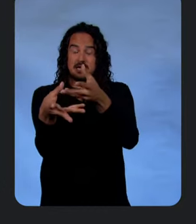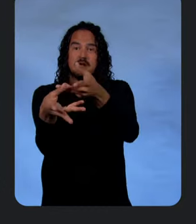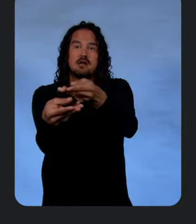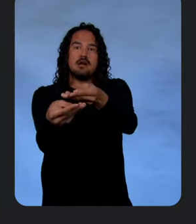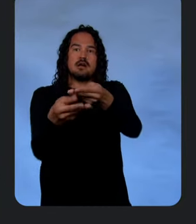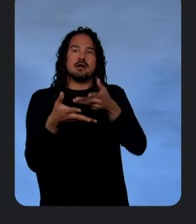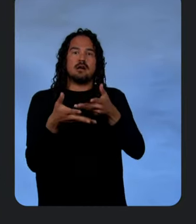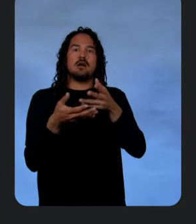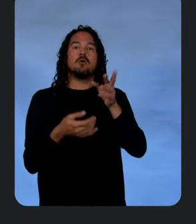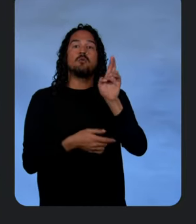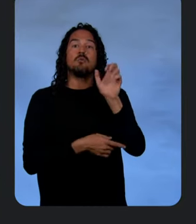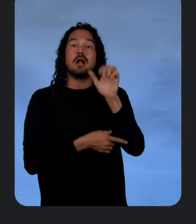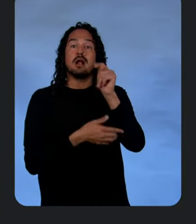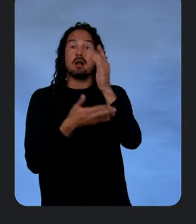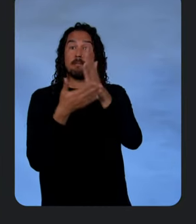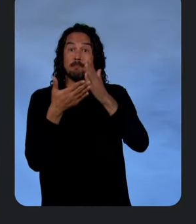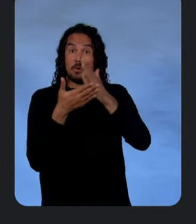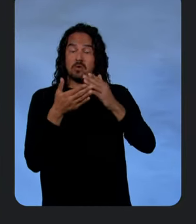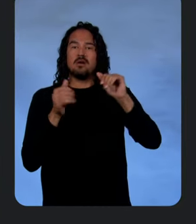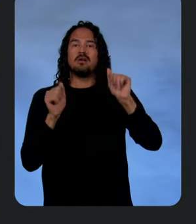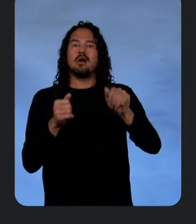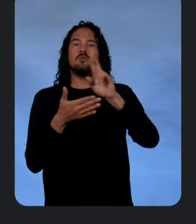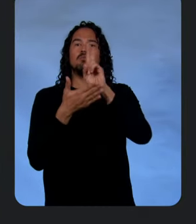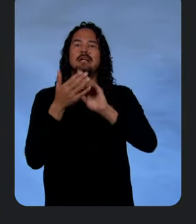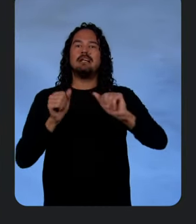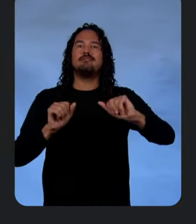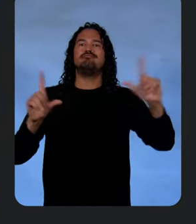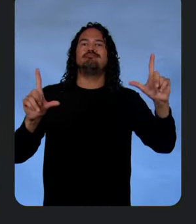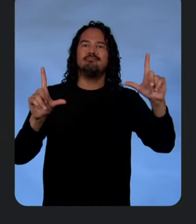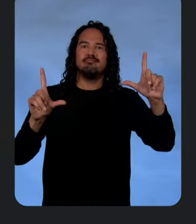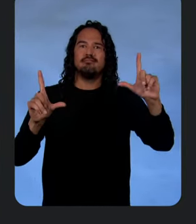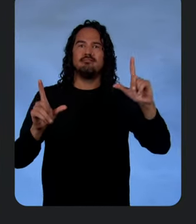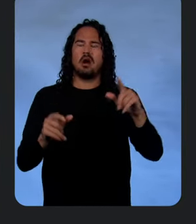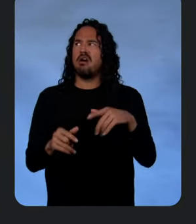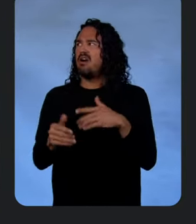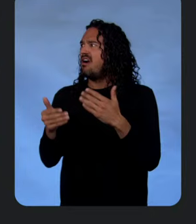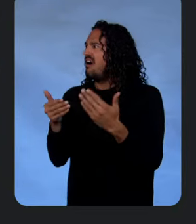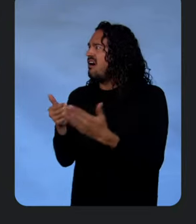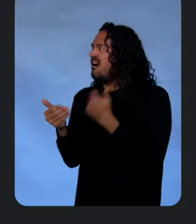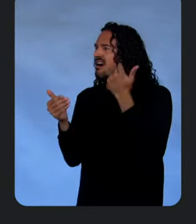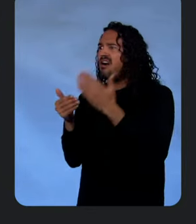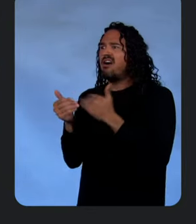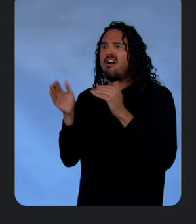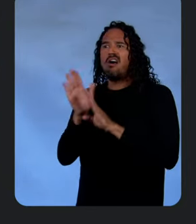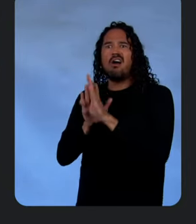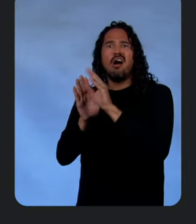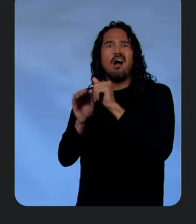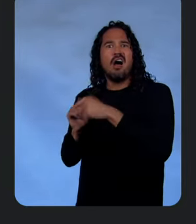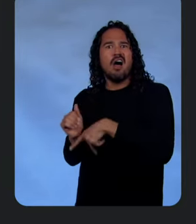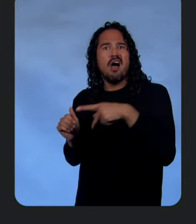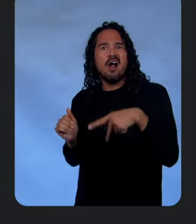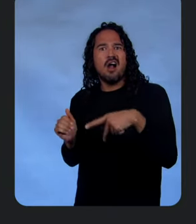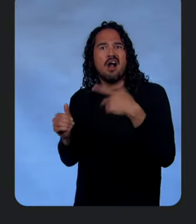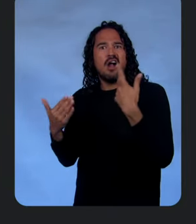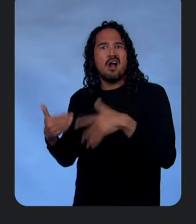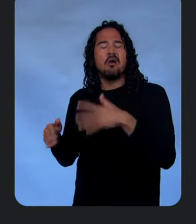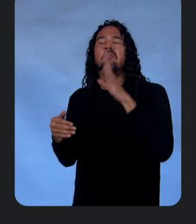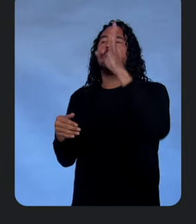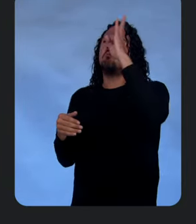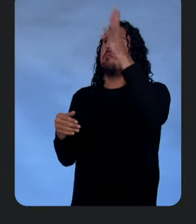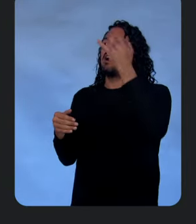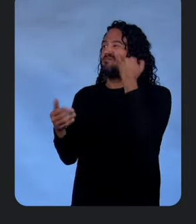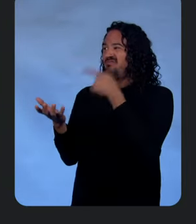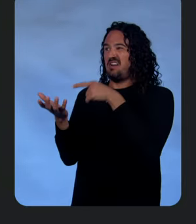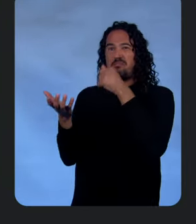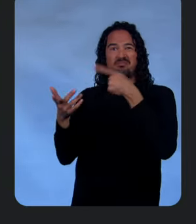React components to render. That makes building this up pretty easy. So, let's say this is ready to go and we deploy it. Can we